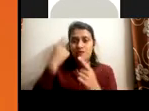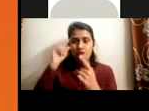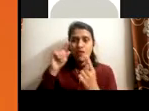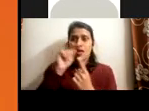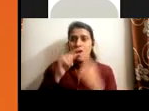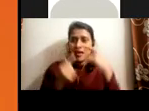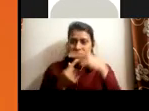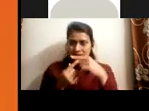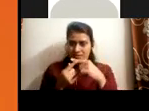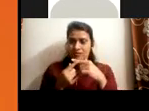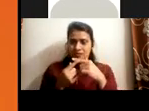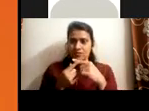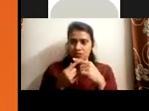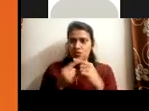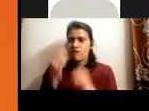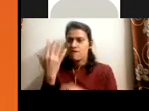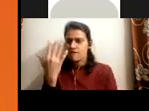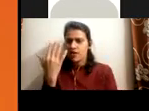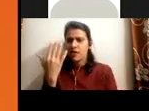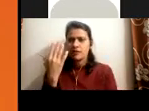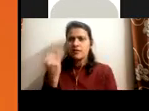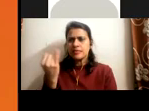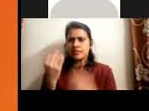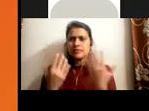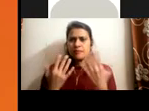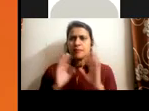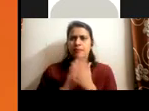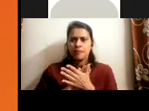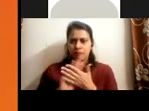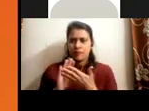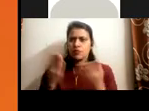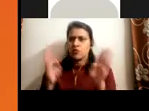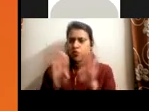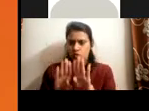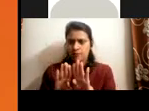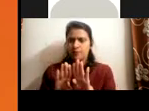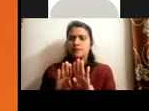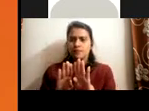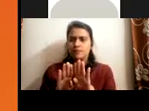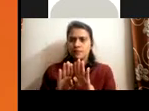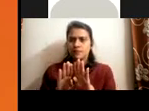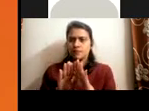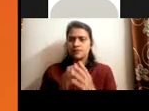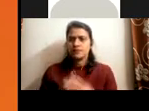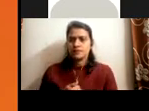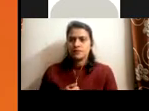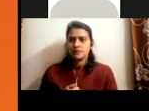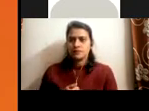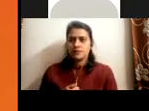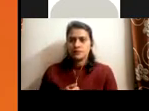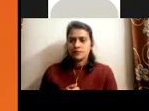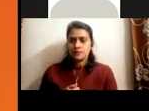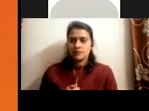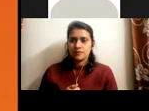Um, I'll spend the next five, six minutes and then we will, um, close the session. This is about, uh, this is people with